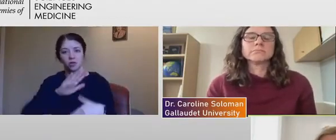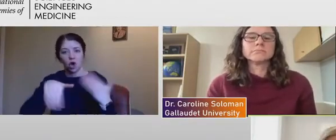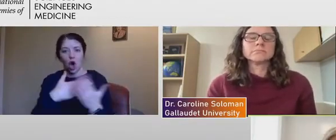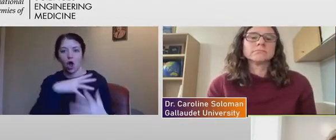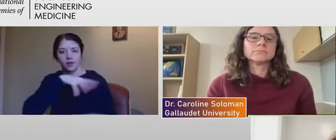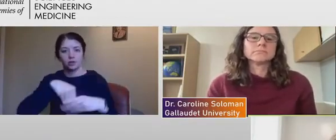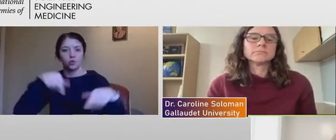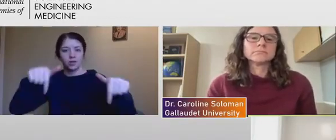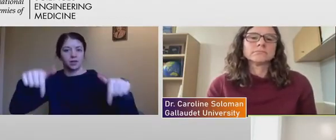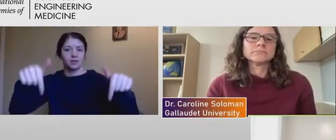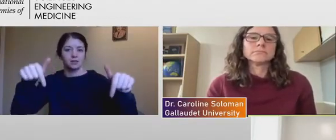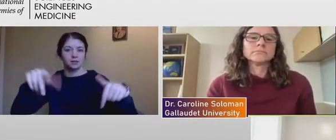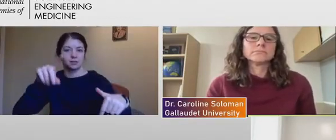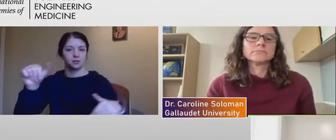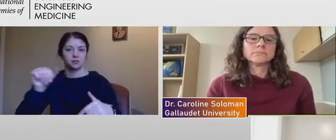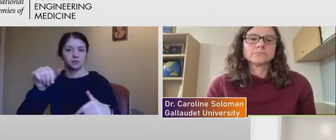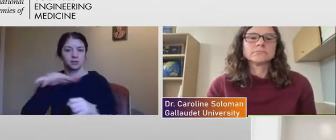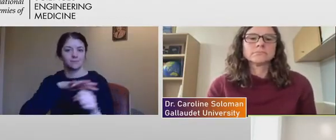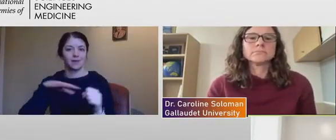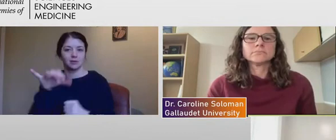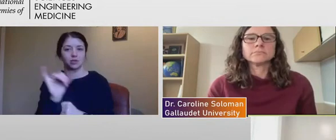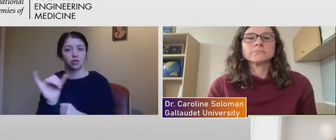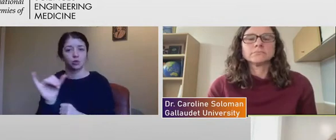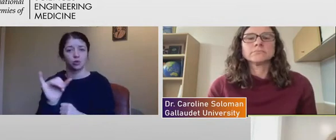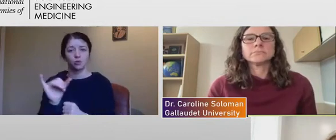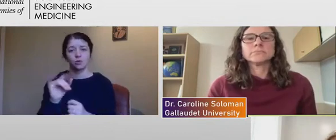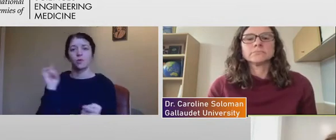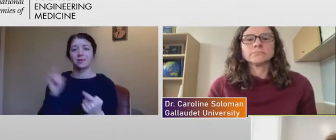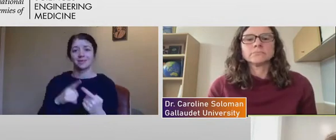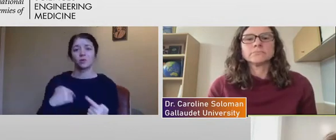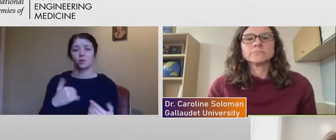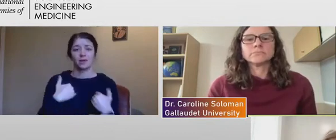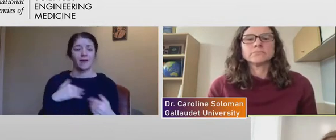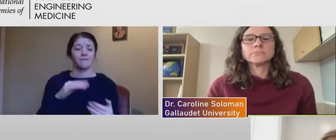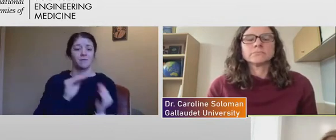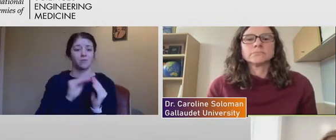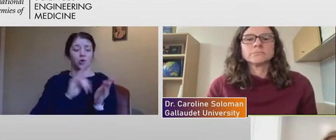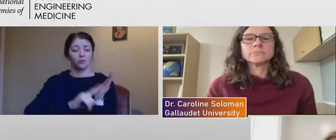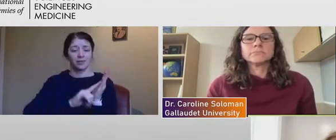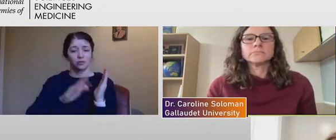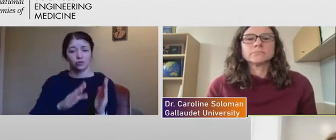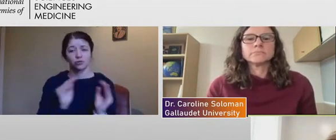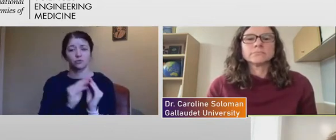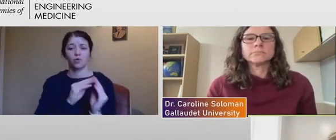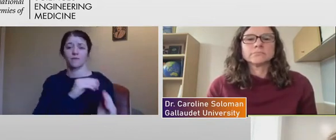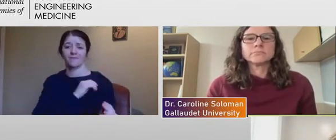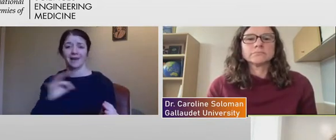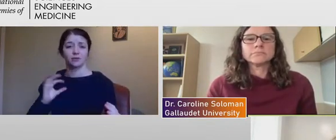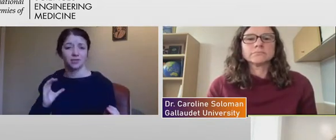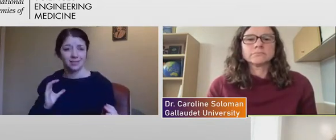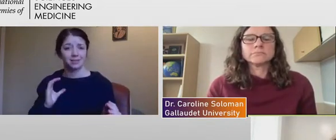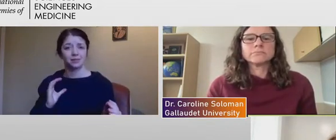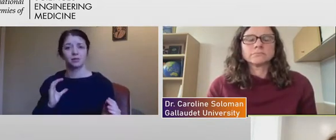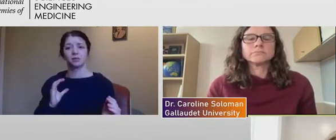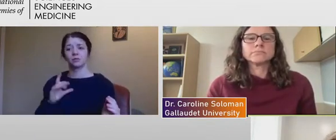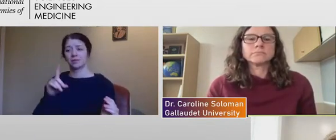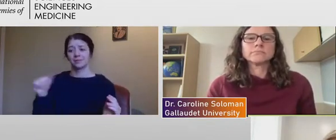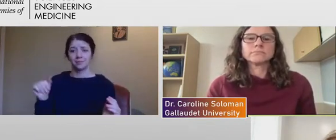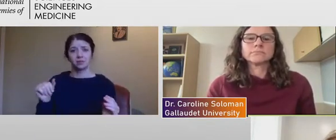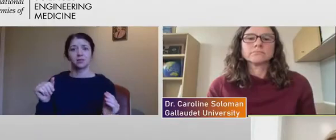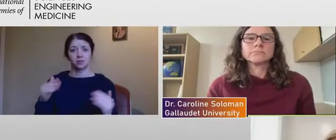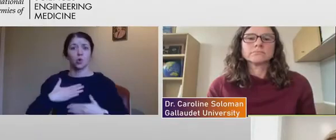researchers, more faculty with disabilities, who at least are willing to be open, we're going to continue to